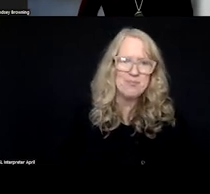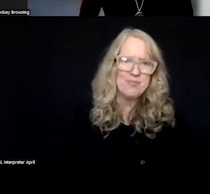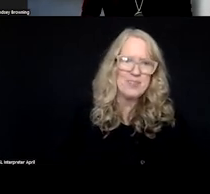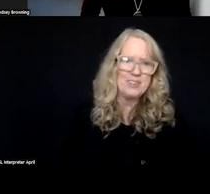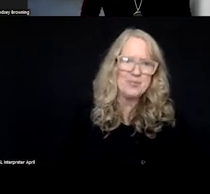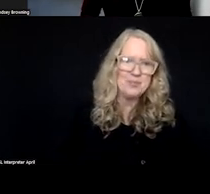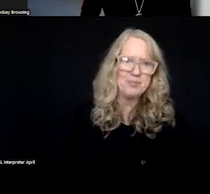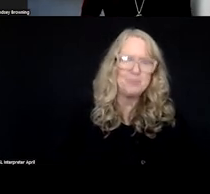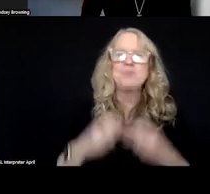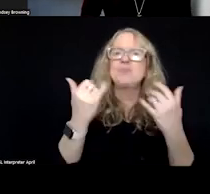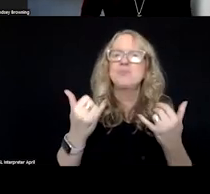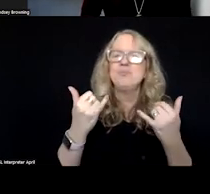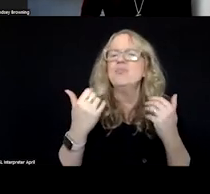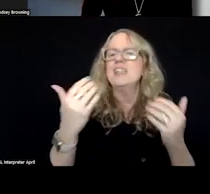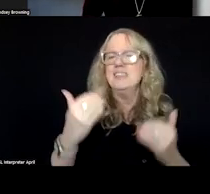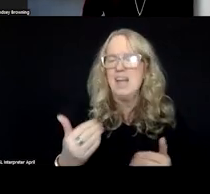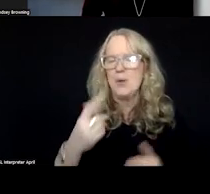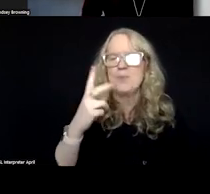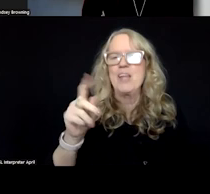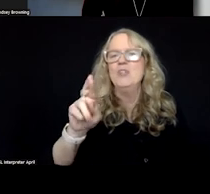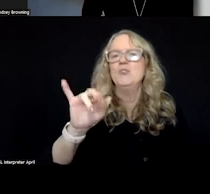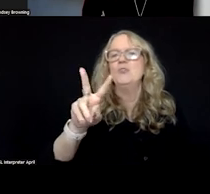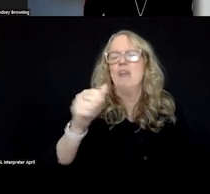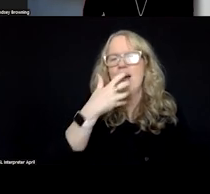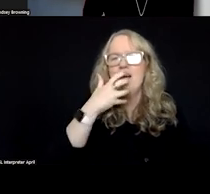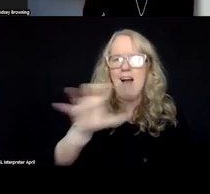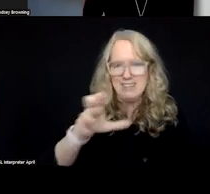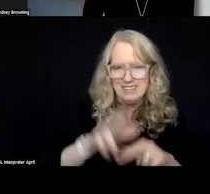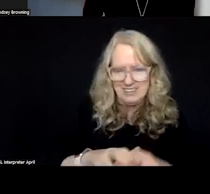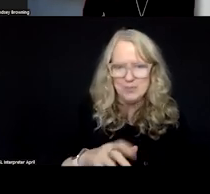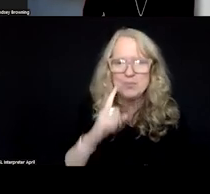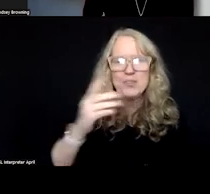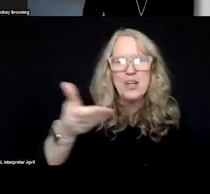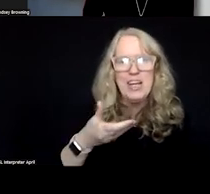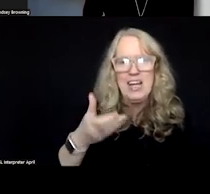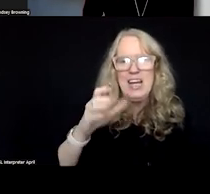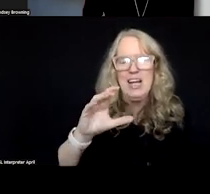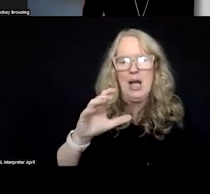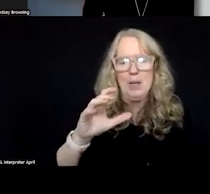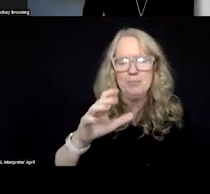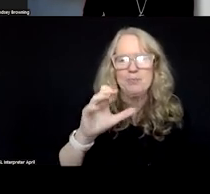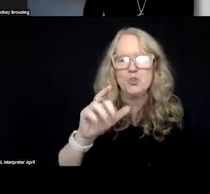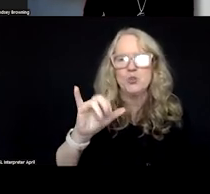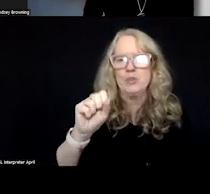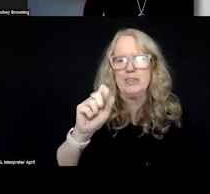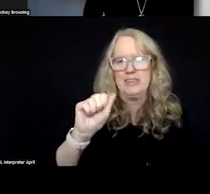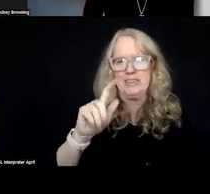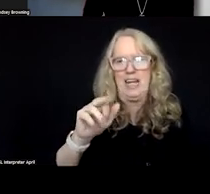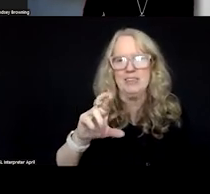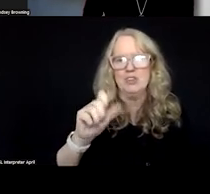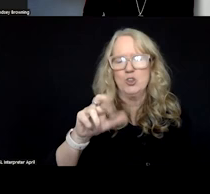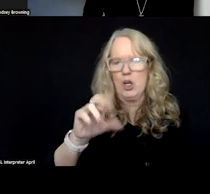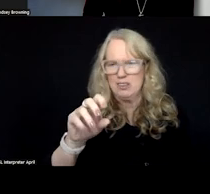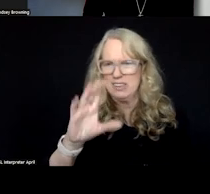All right, now we're going to go to the trivia hot seat. I'm going to invite Chris Santisaro to join us.